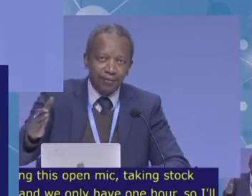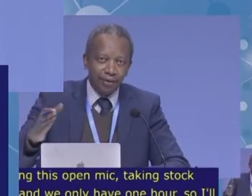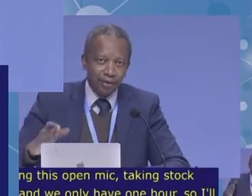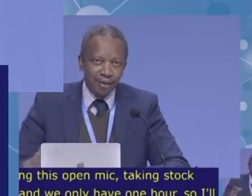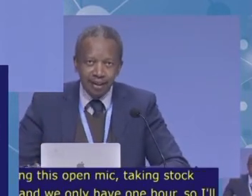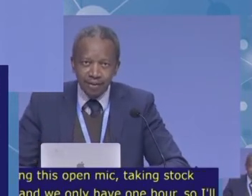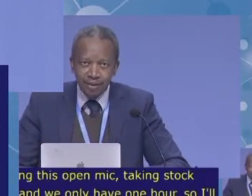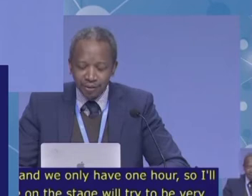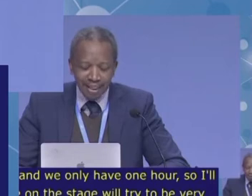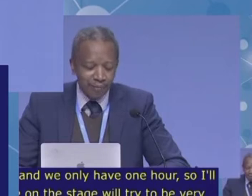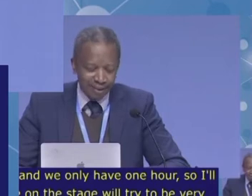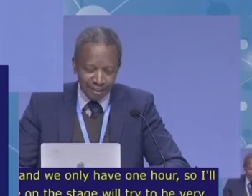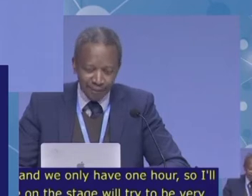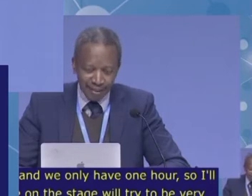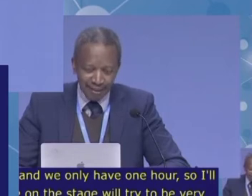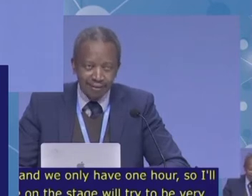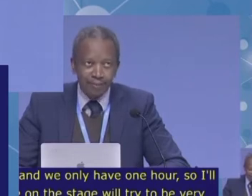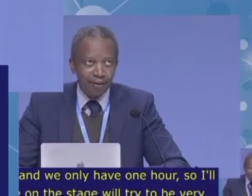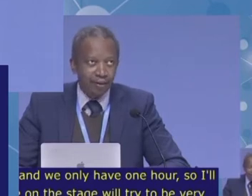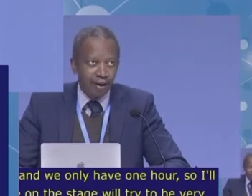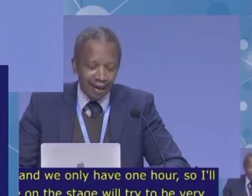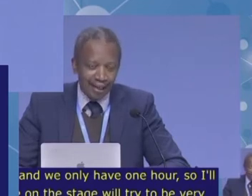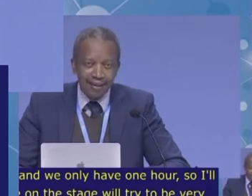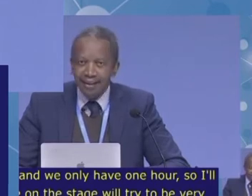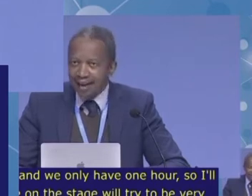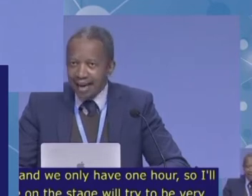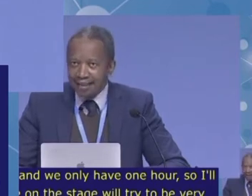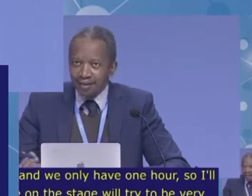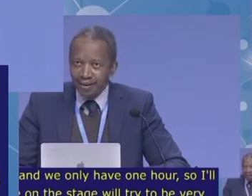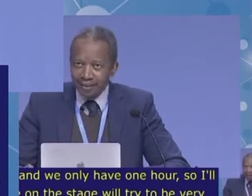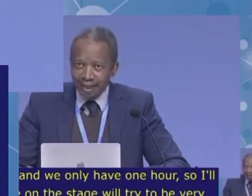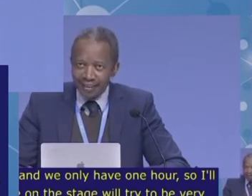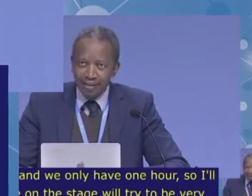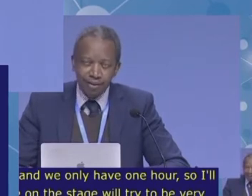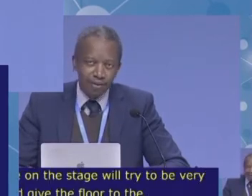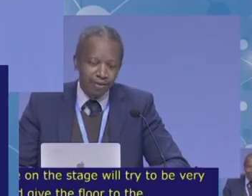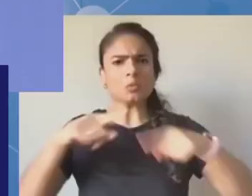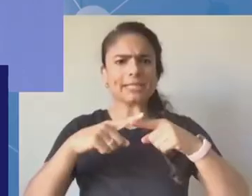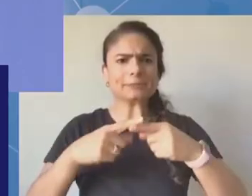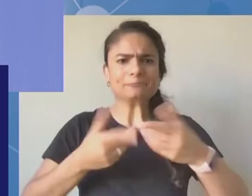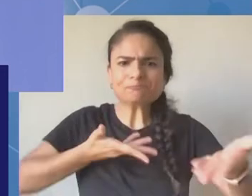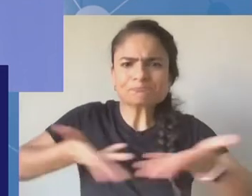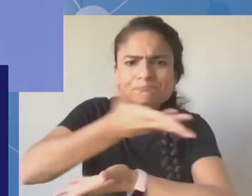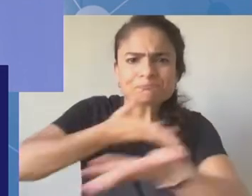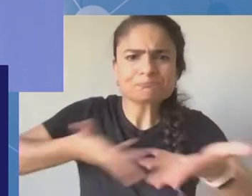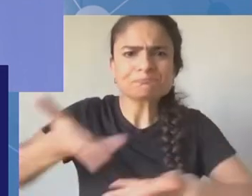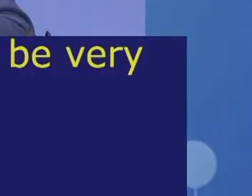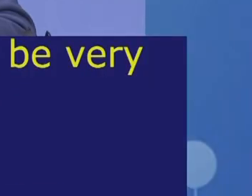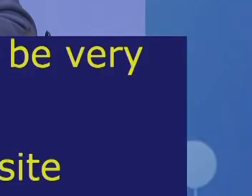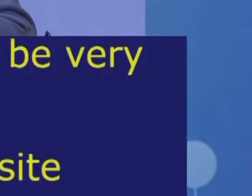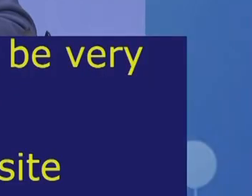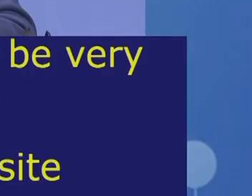the floor to the participants, both online and on-site, to give us a view